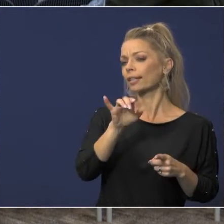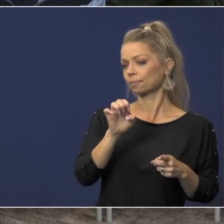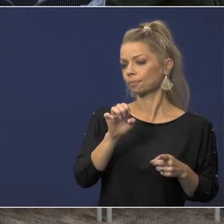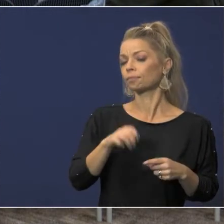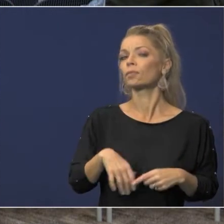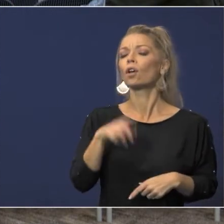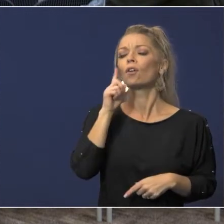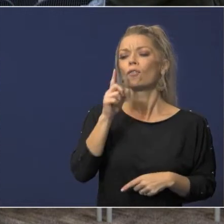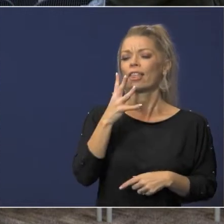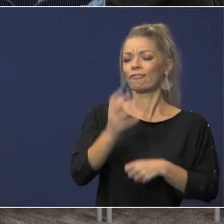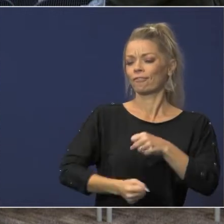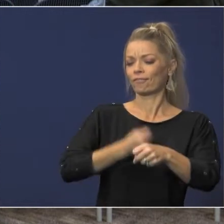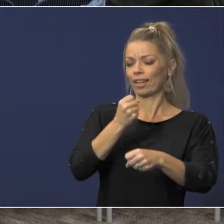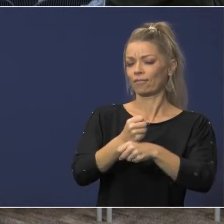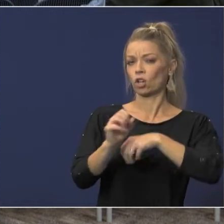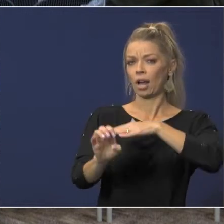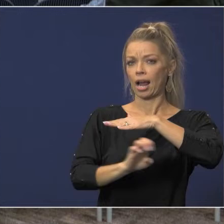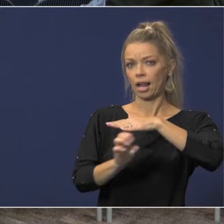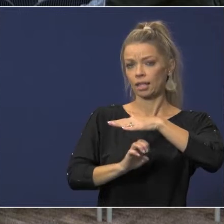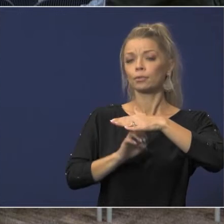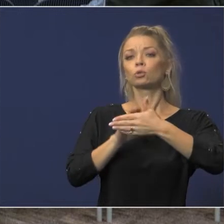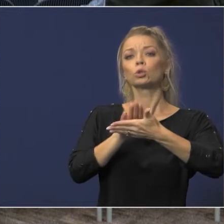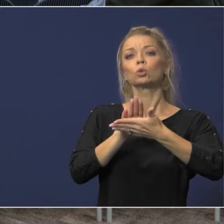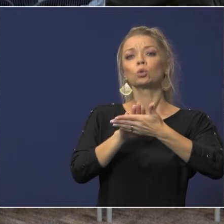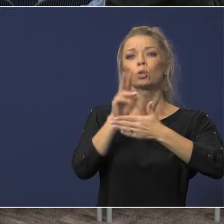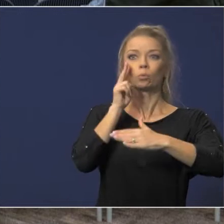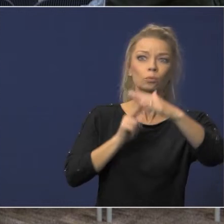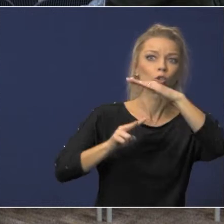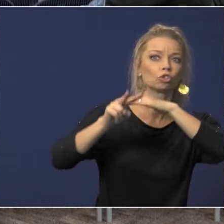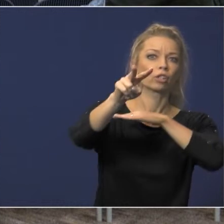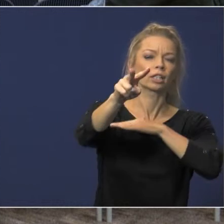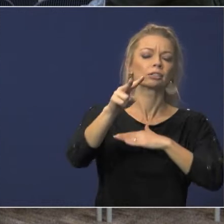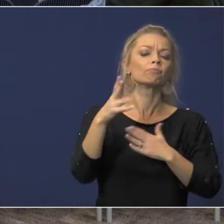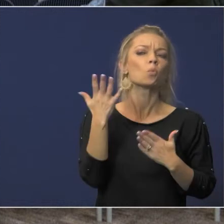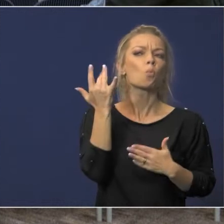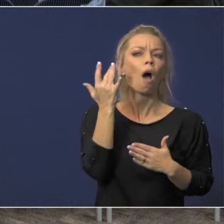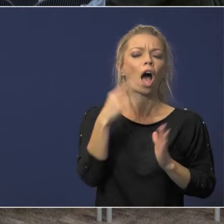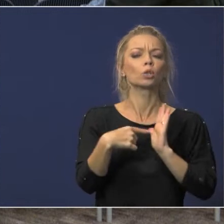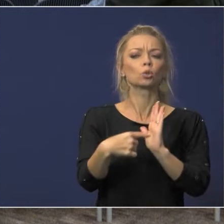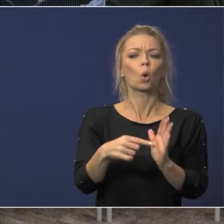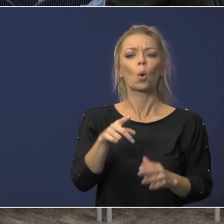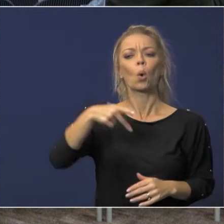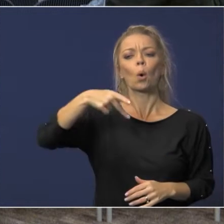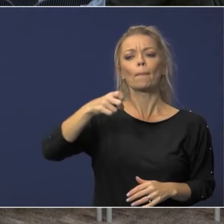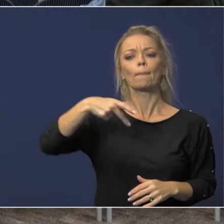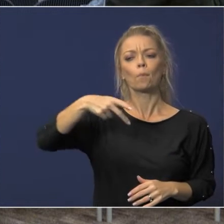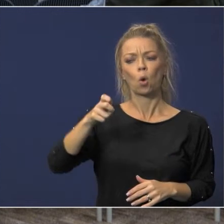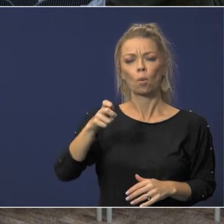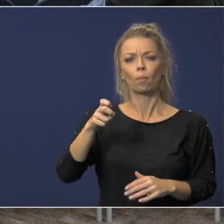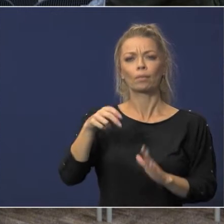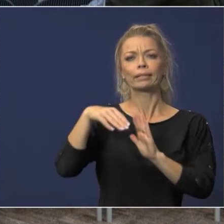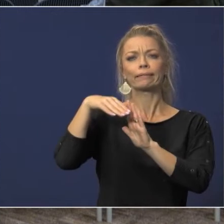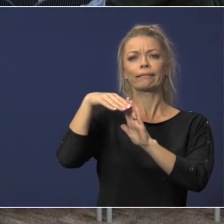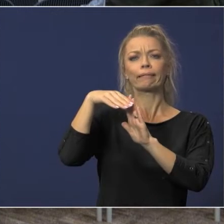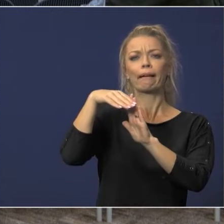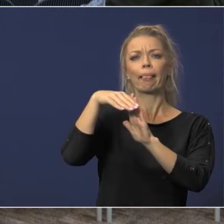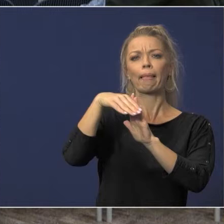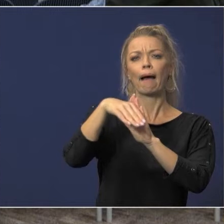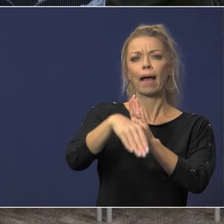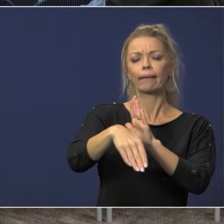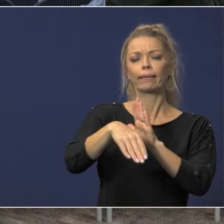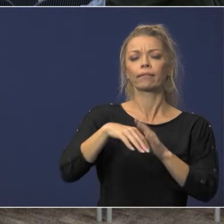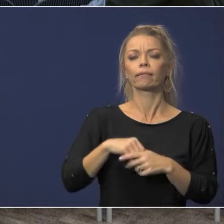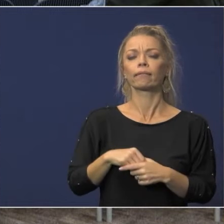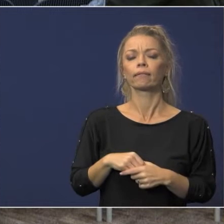five-year elementary school enrollment projections page why do you show pope declining enrollment